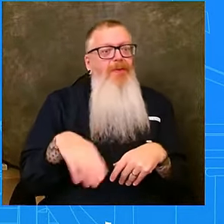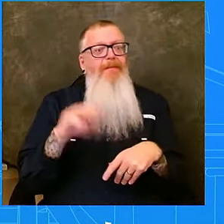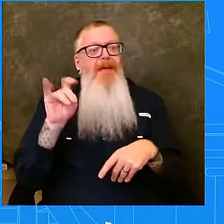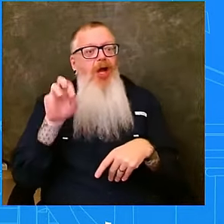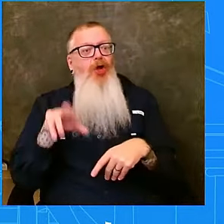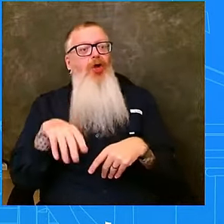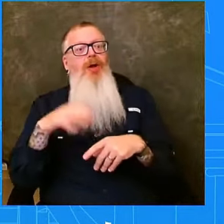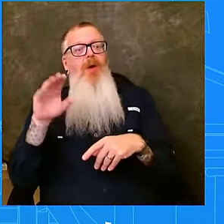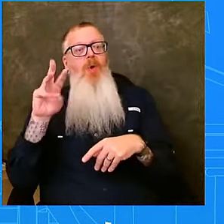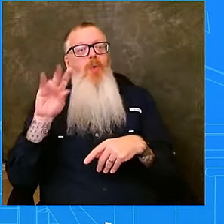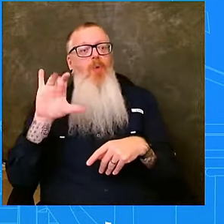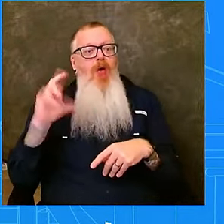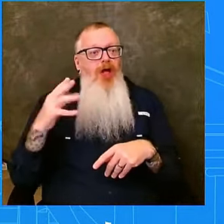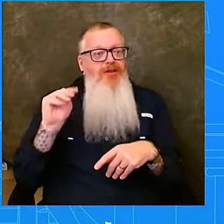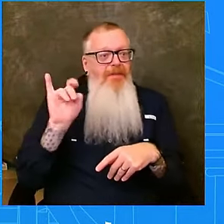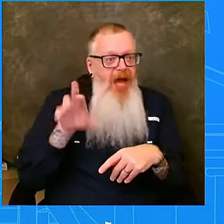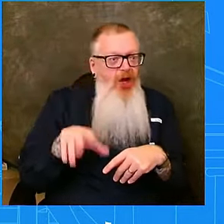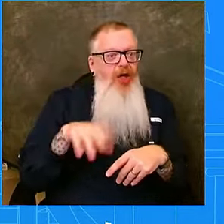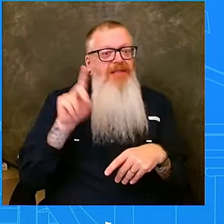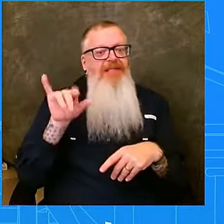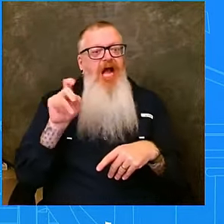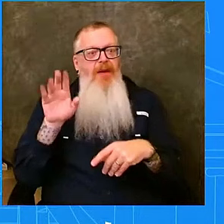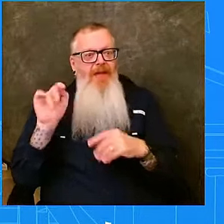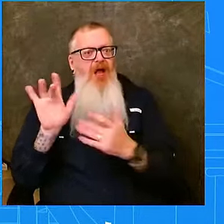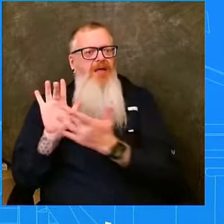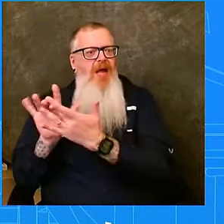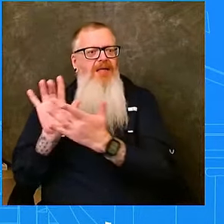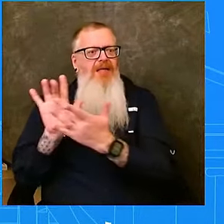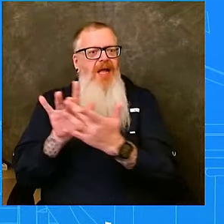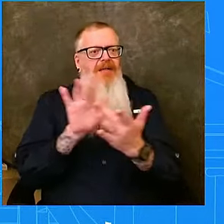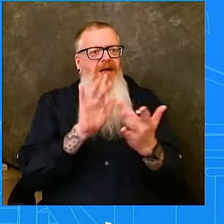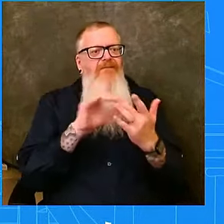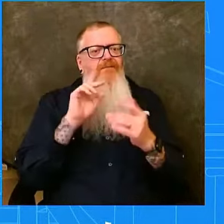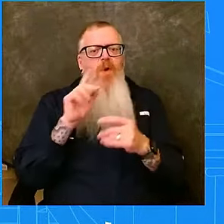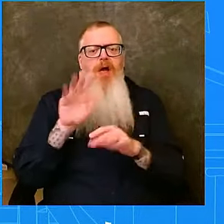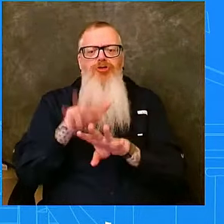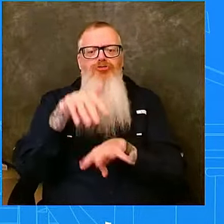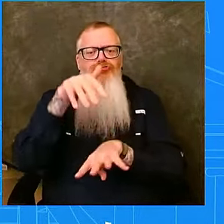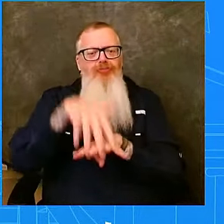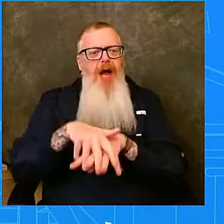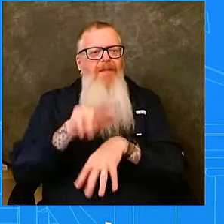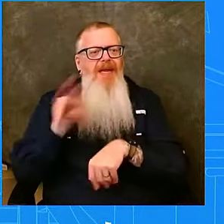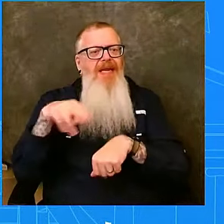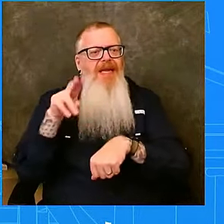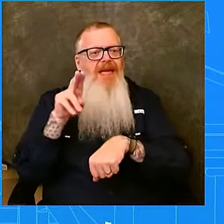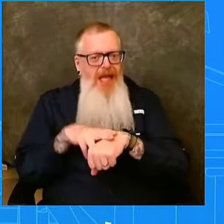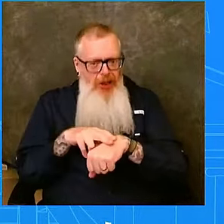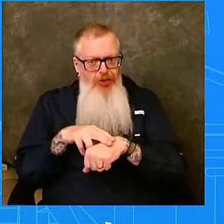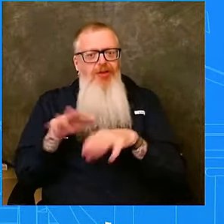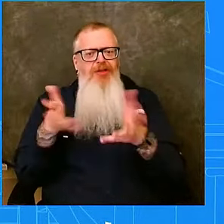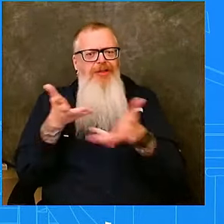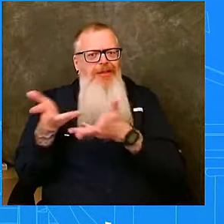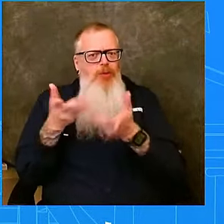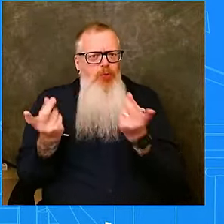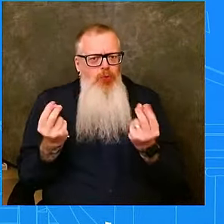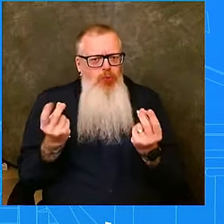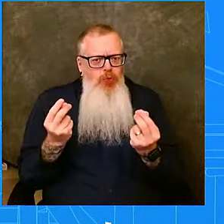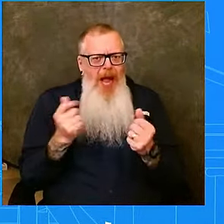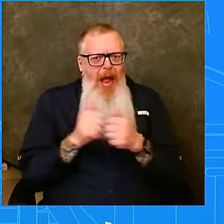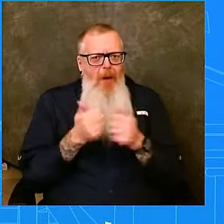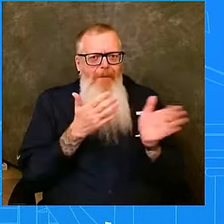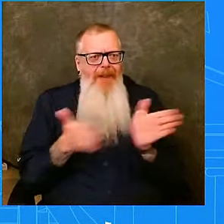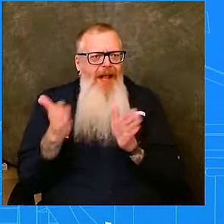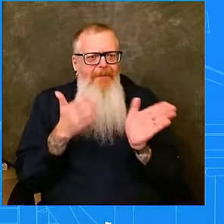this storm. The president's swift approval of the pre-landfall emergency declaration for Florida, as well as the